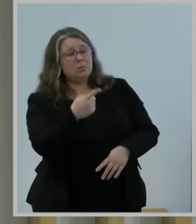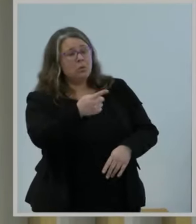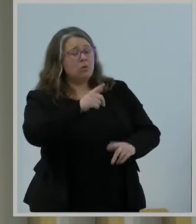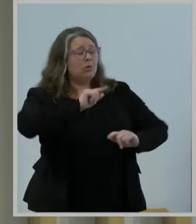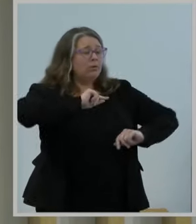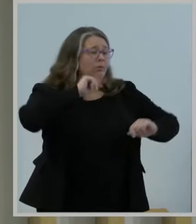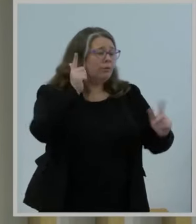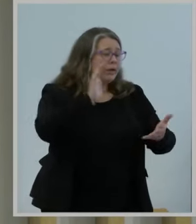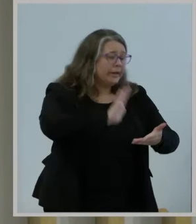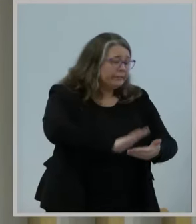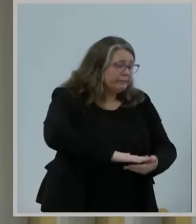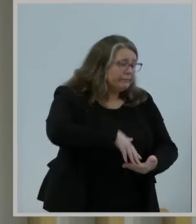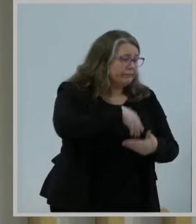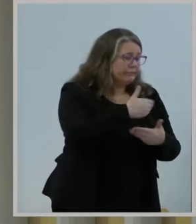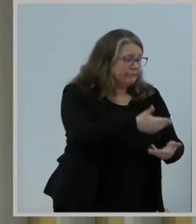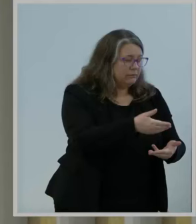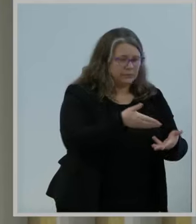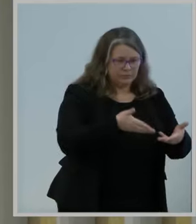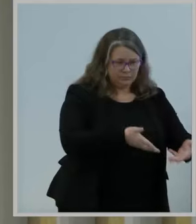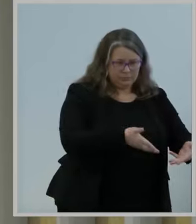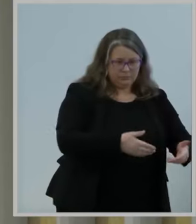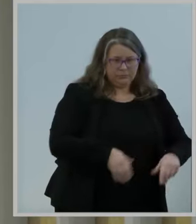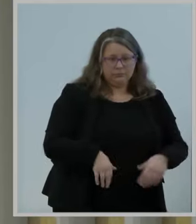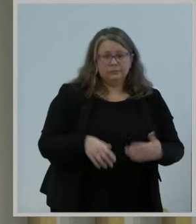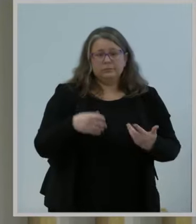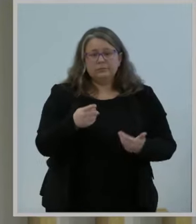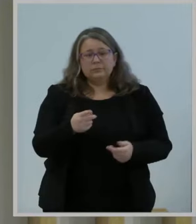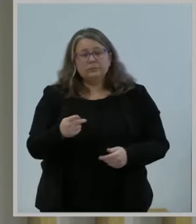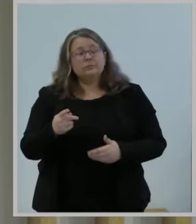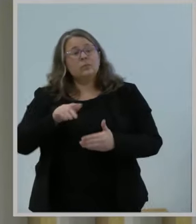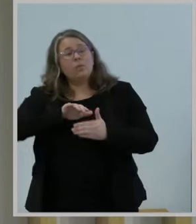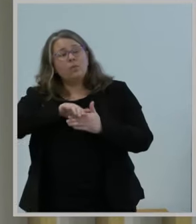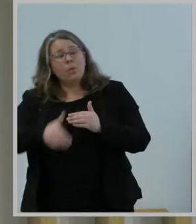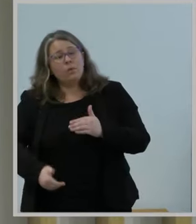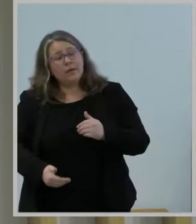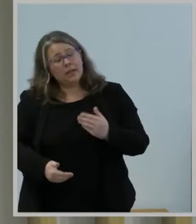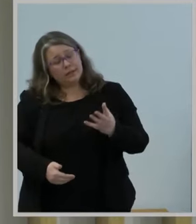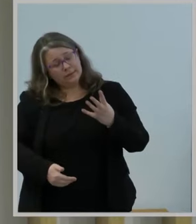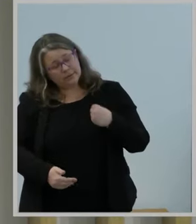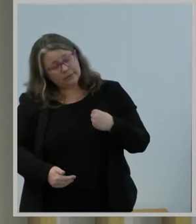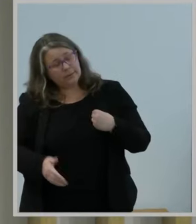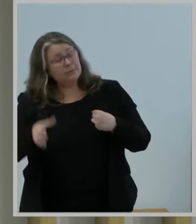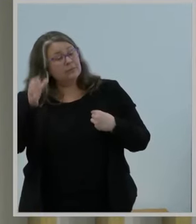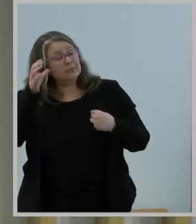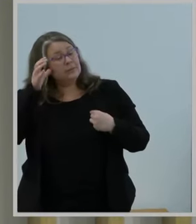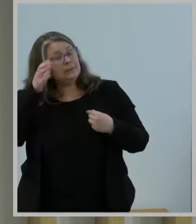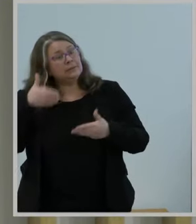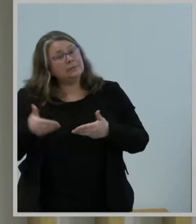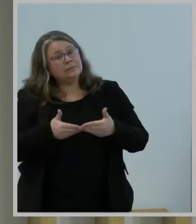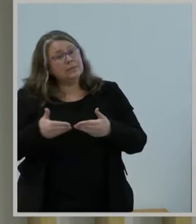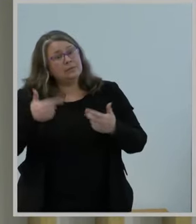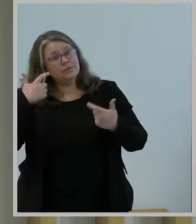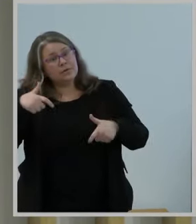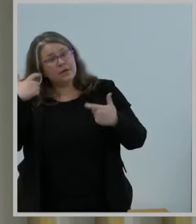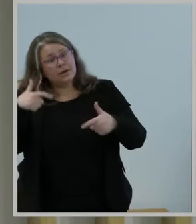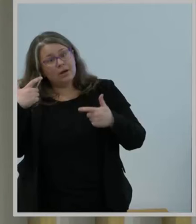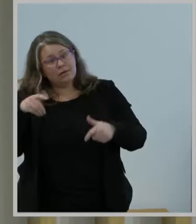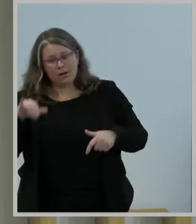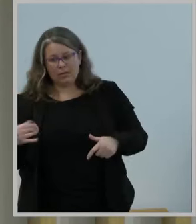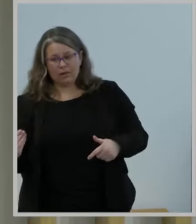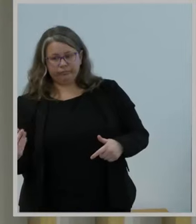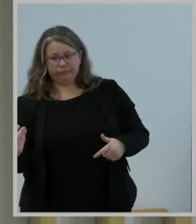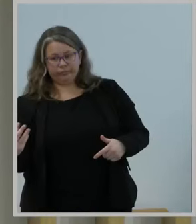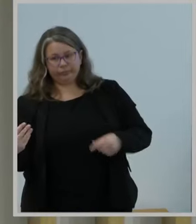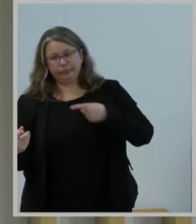child at night, the fixedness tracker you use to count your steps, or the tunes you stream over your phone to